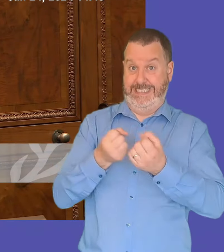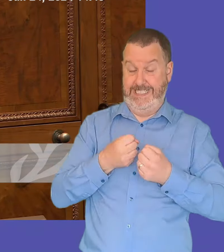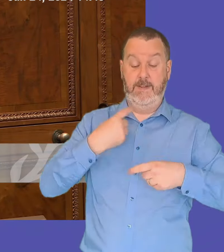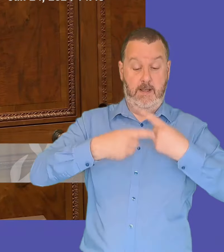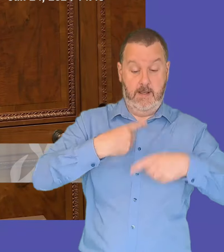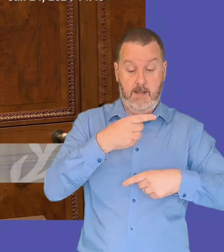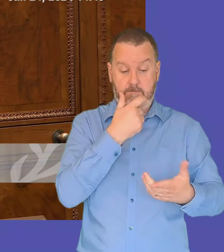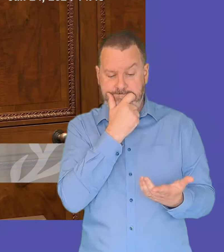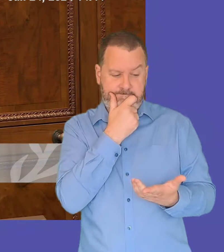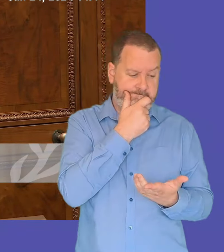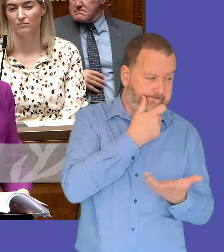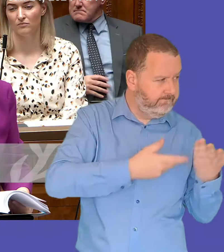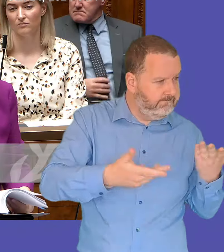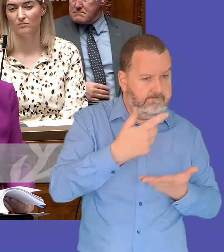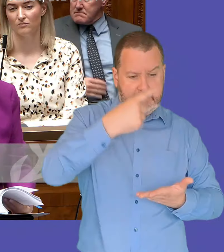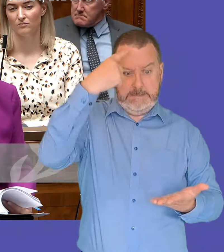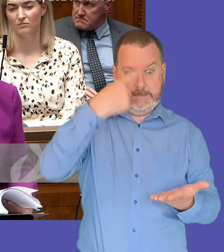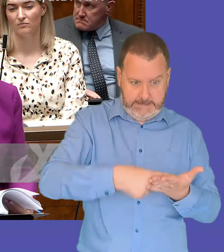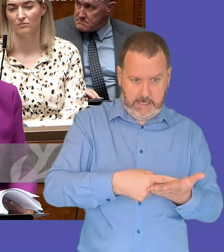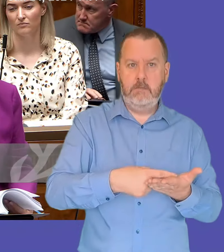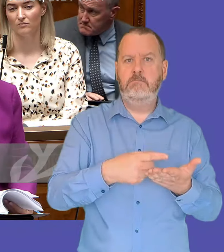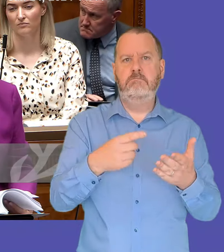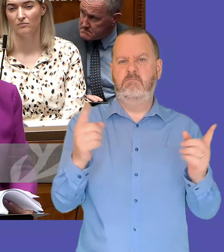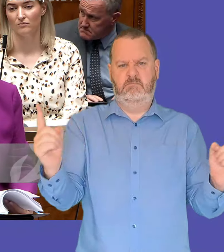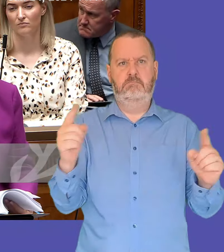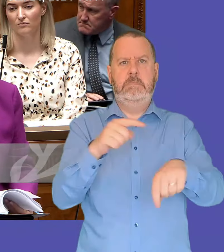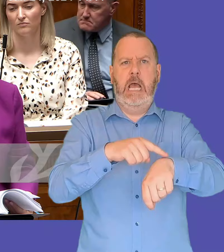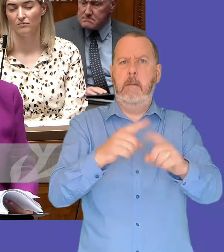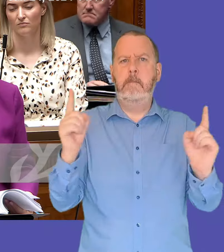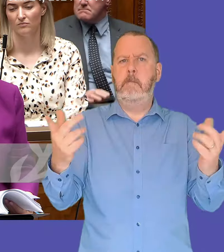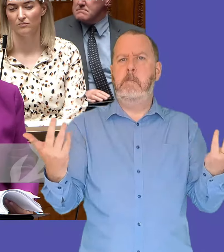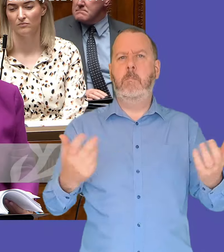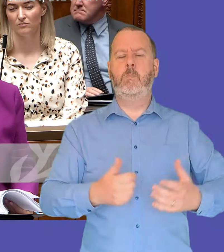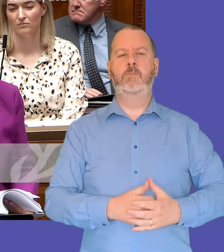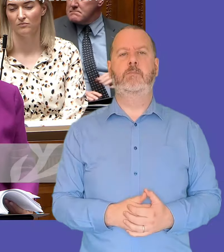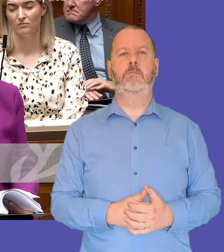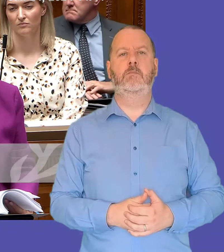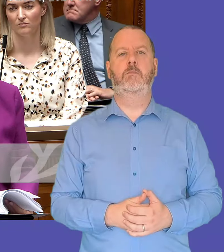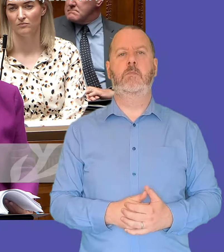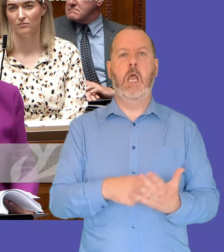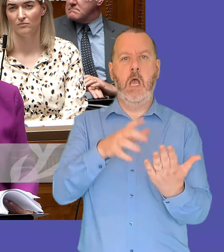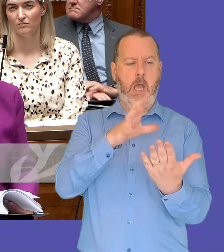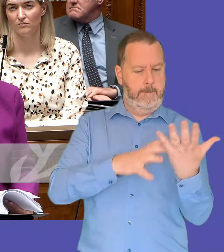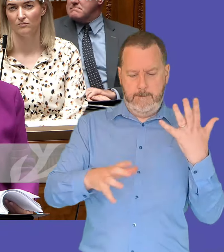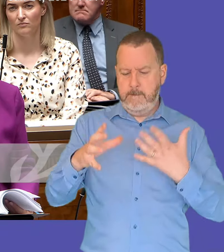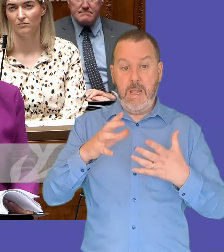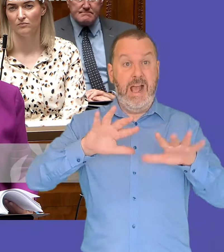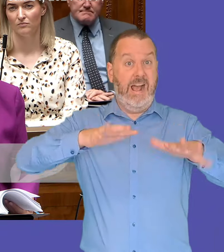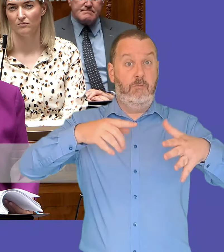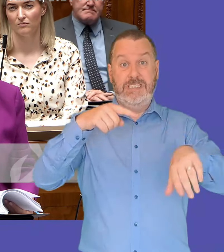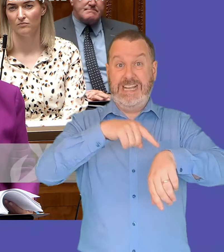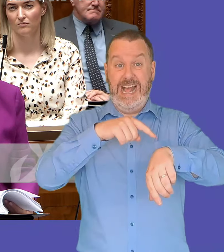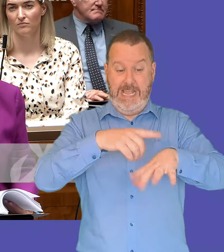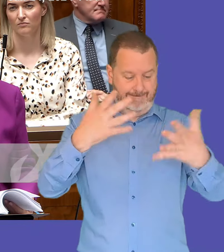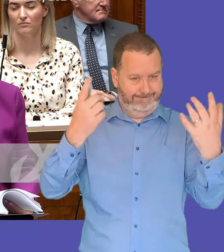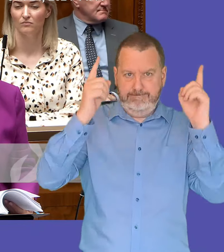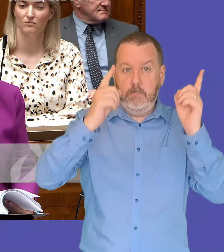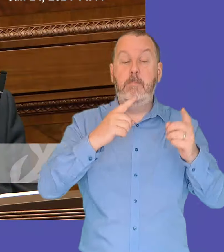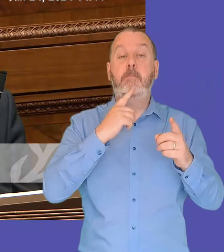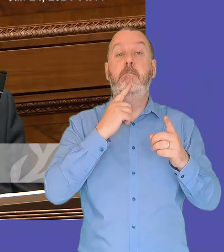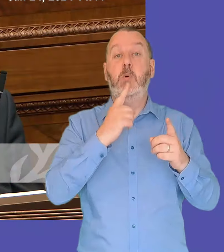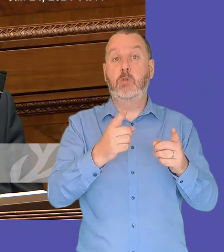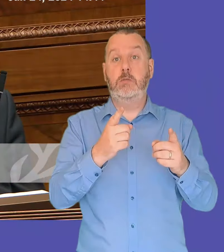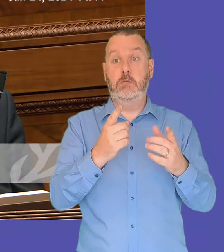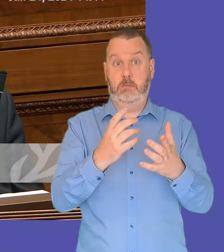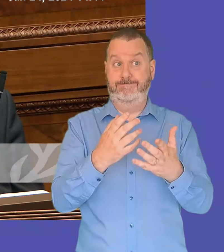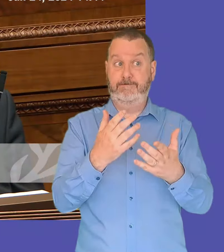you first minister um i don't have the average time frame in front of me but i can say to you that there are concerns about the length of time that it can take